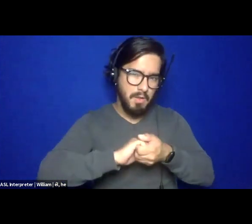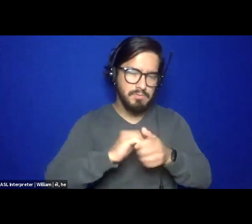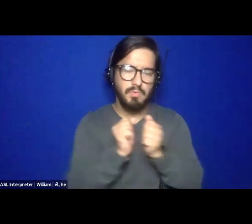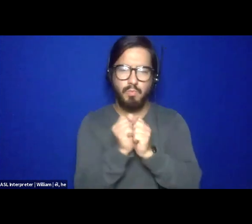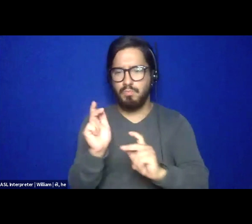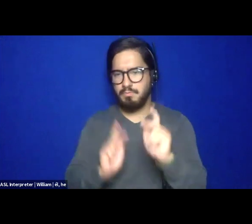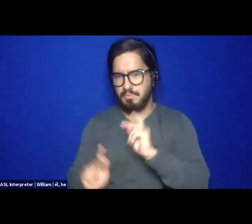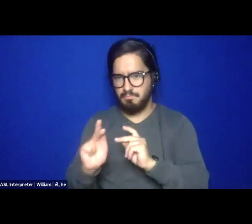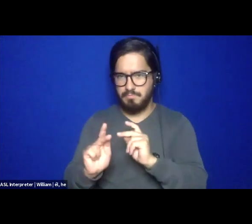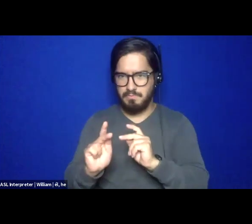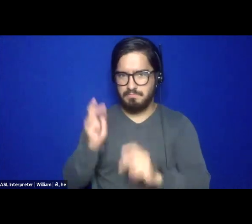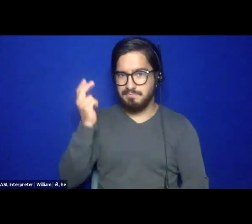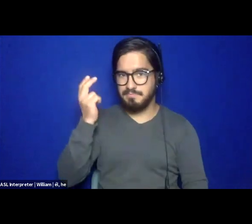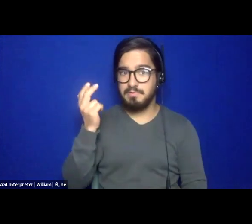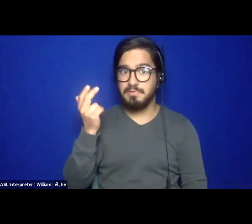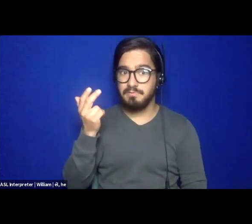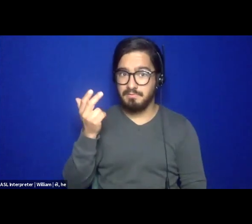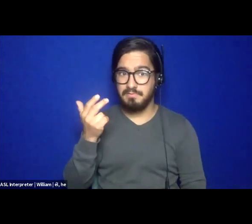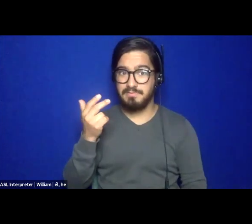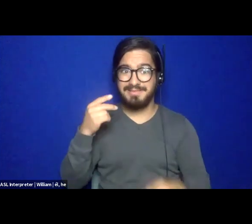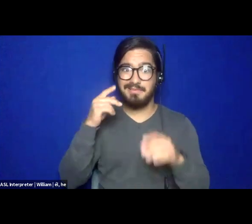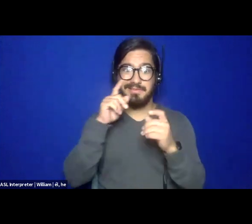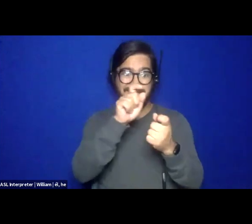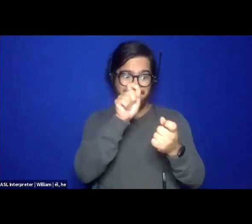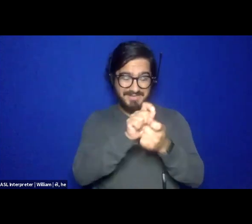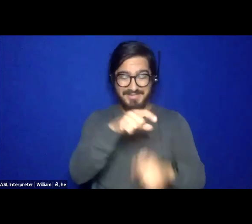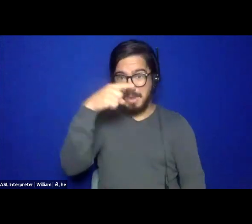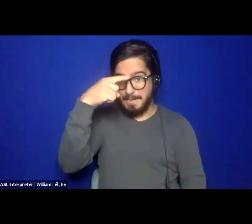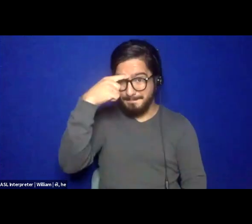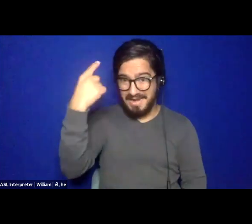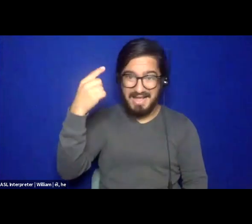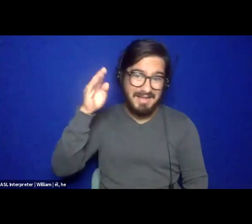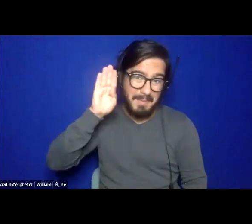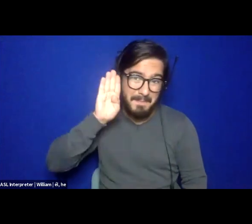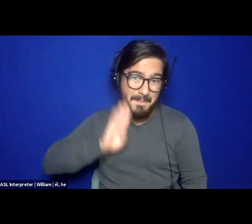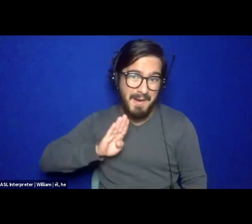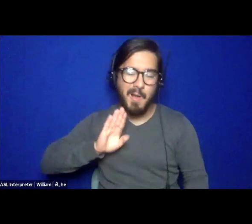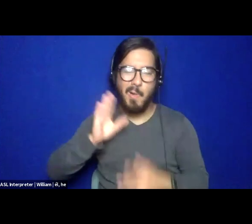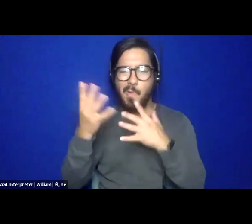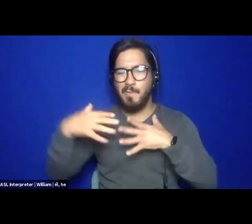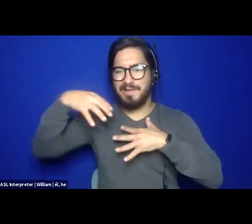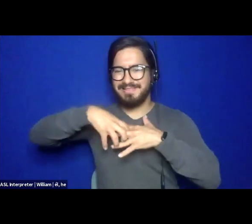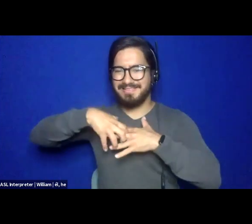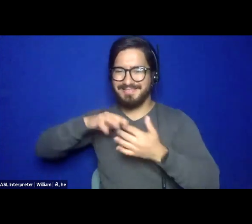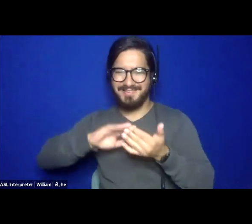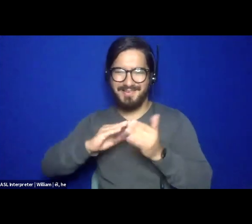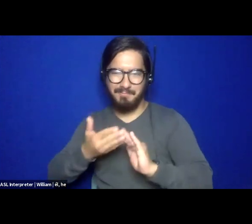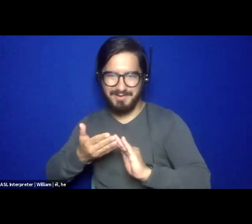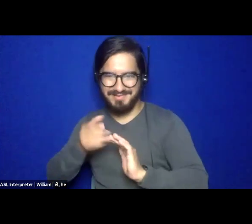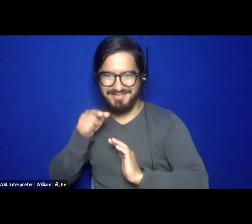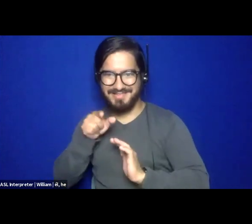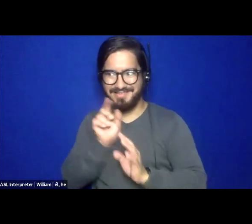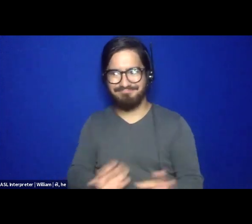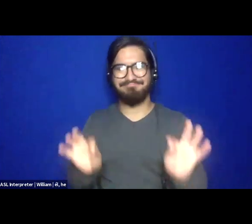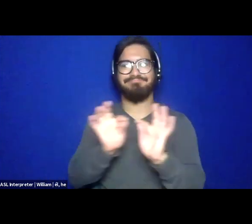the reason why, especially in the black, brown, and indigenous communities, that's what we, that's what we have, right?